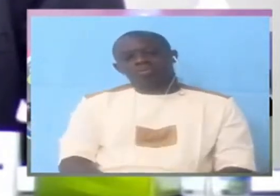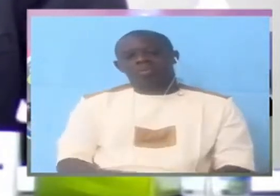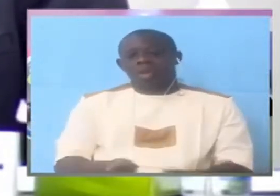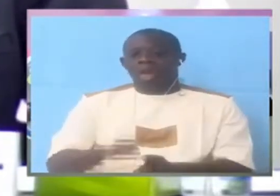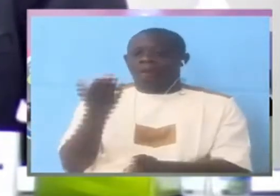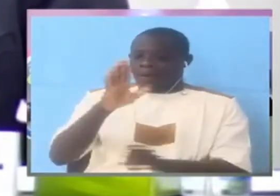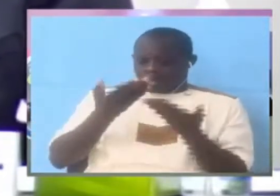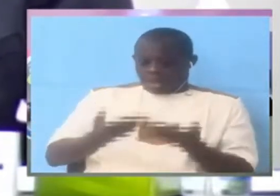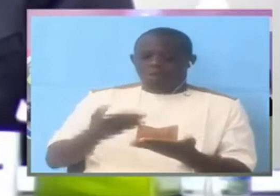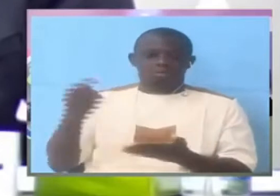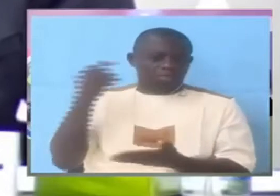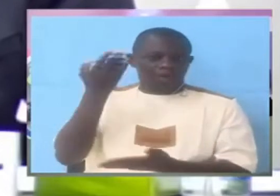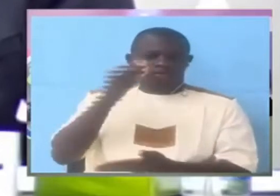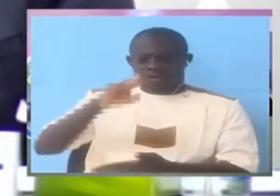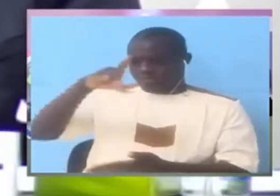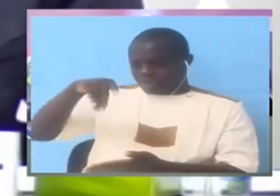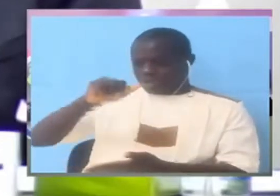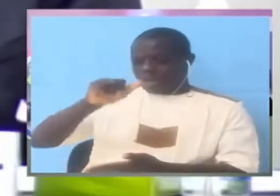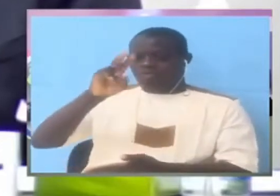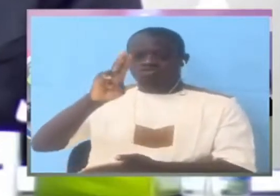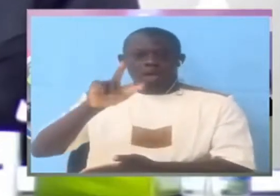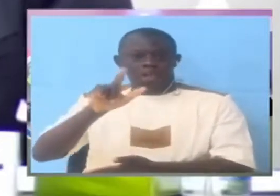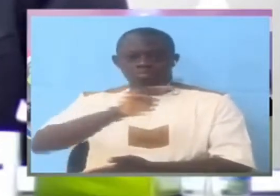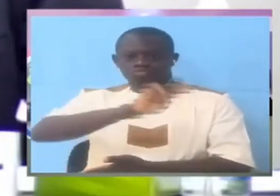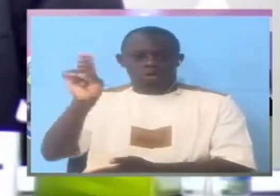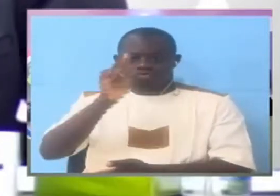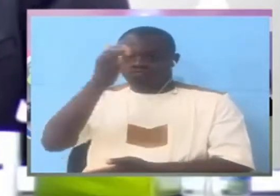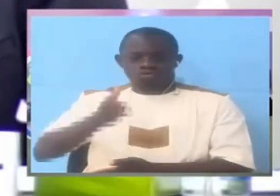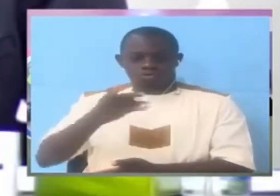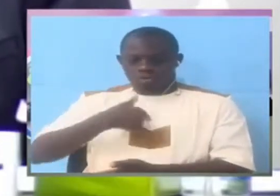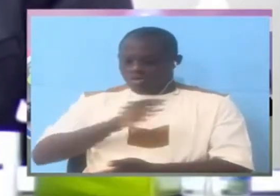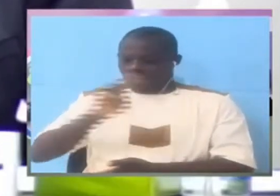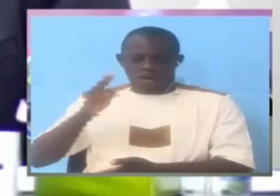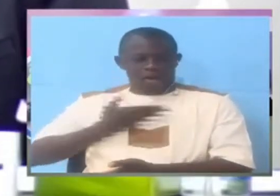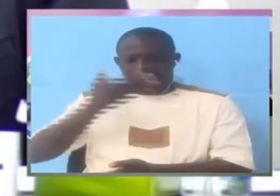Maybe we are now hearing from Paul. No, it's not true. I was not there.